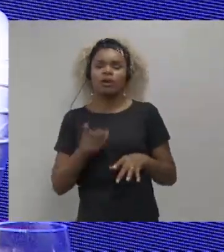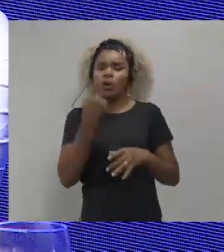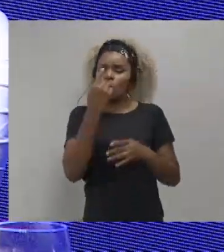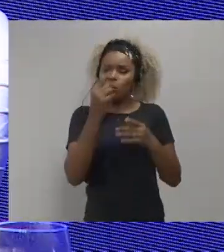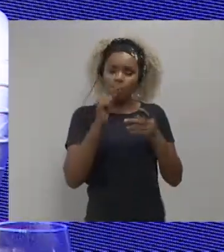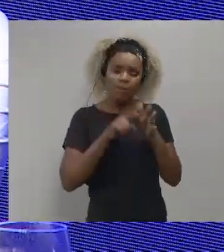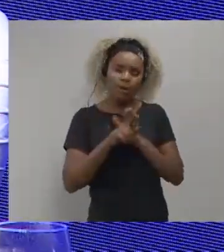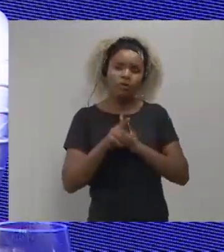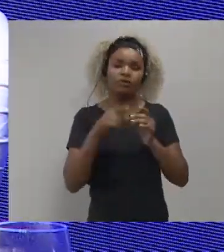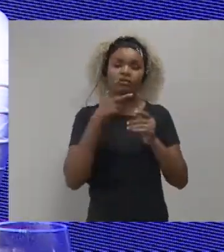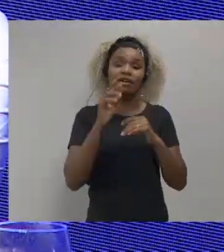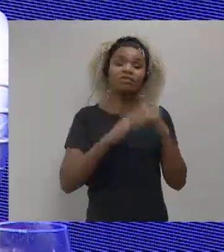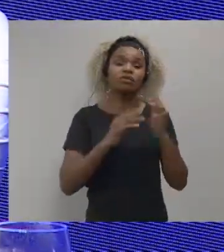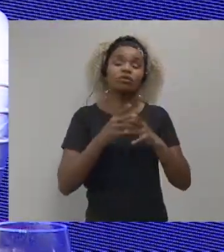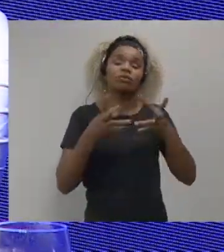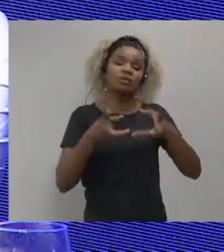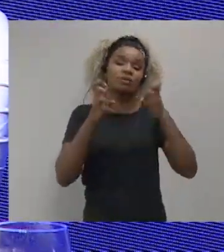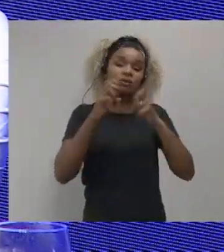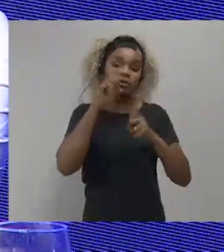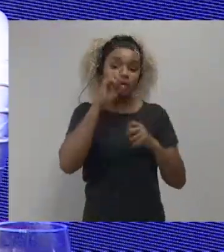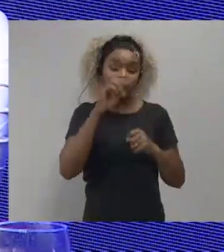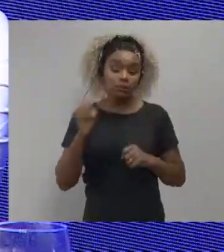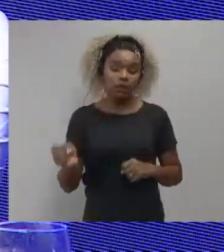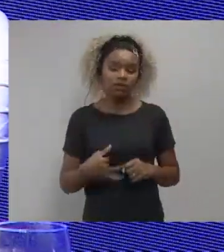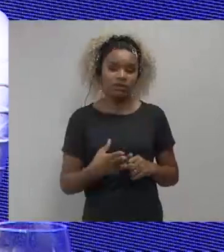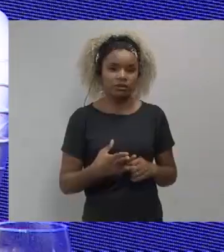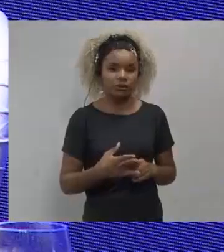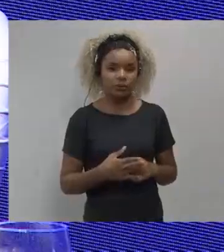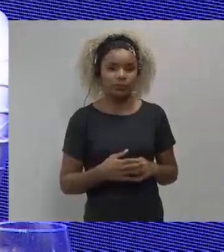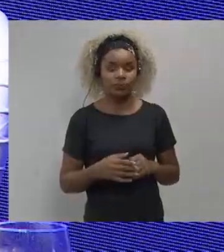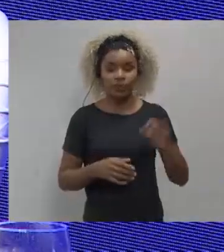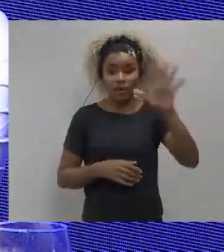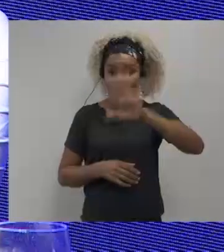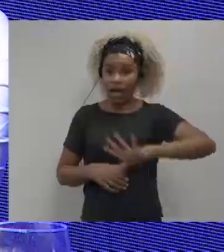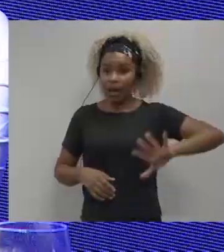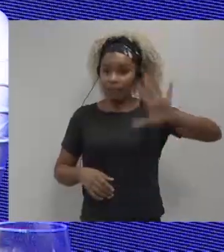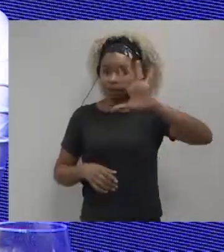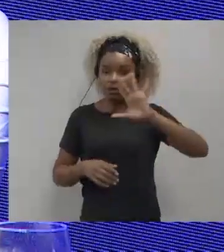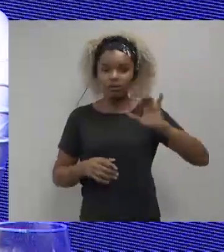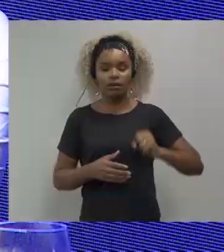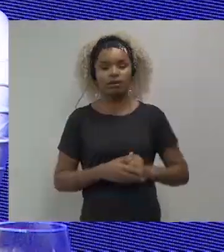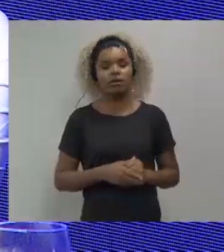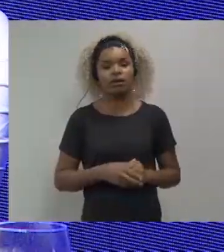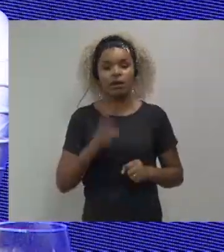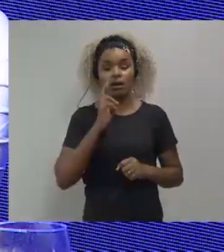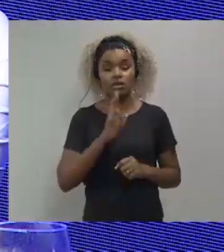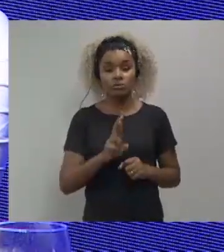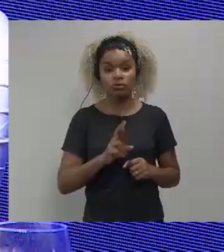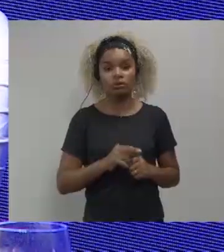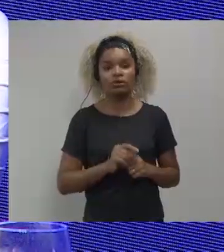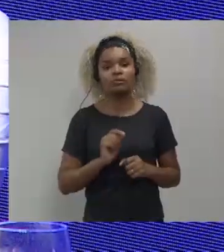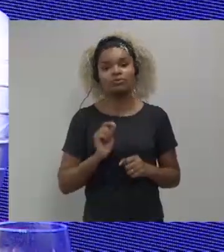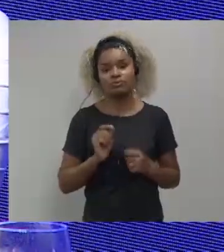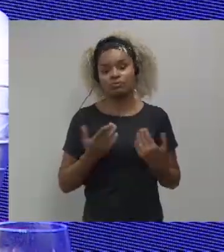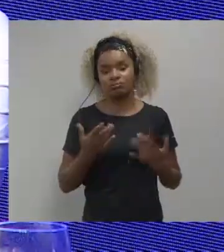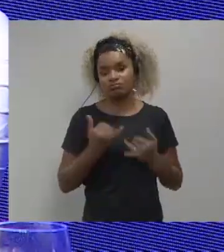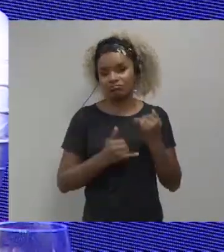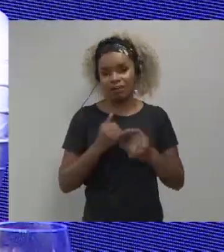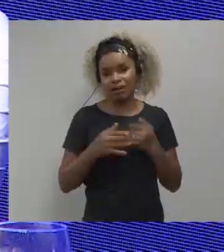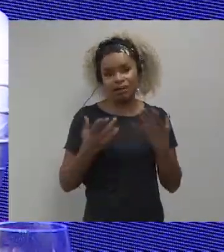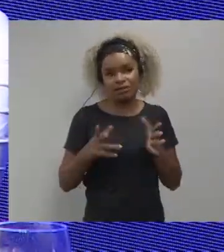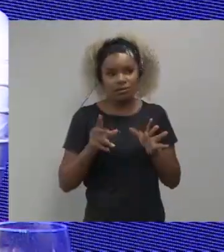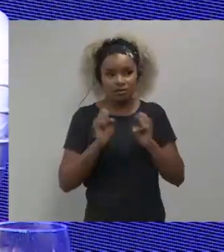One of the questions had to do with the perception of risk in innovation. The majority